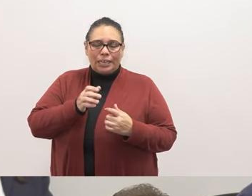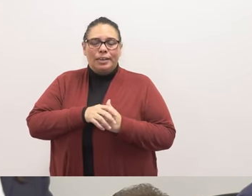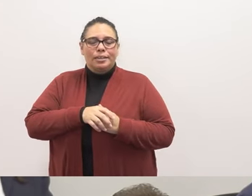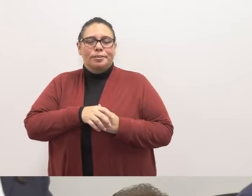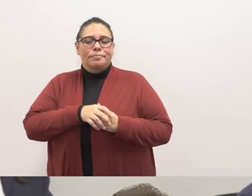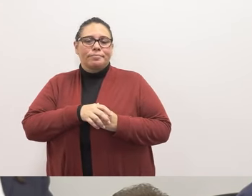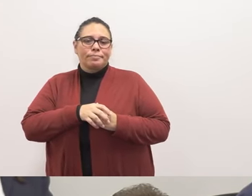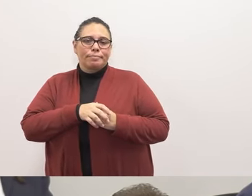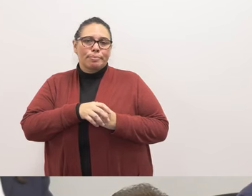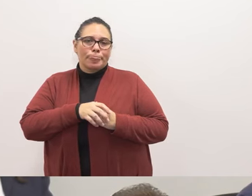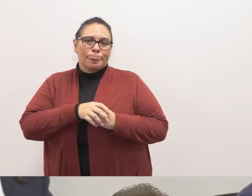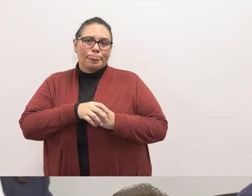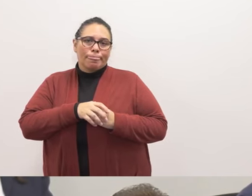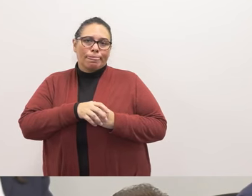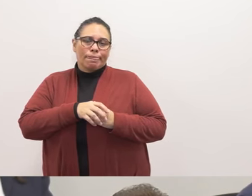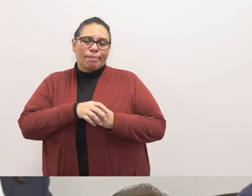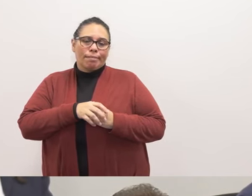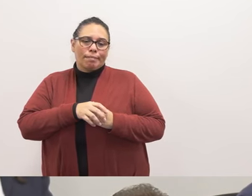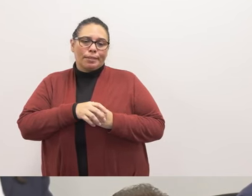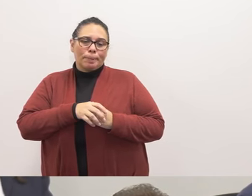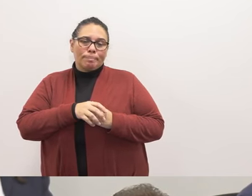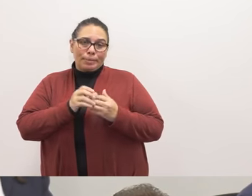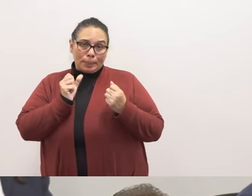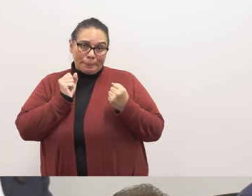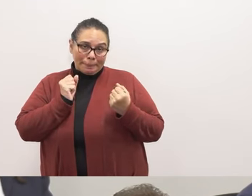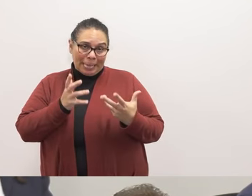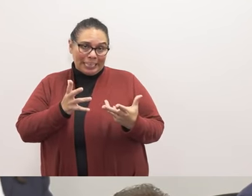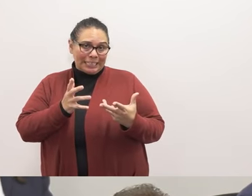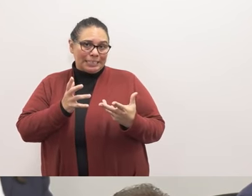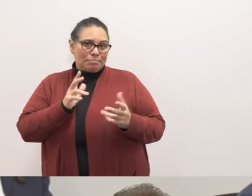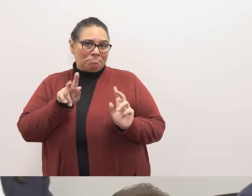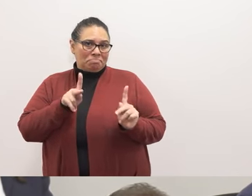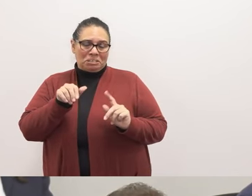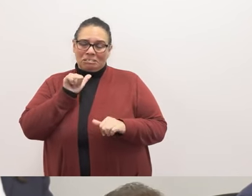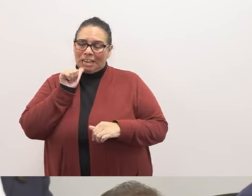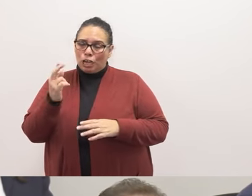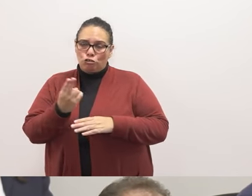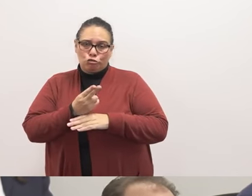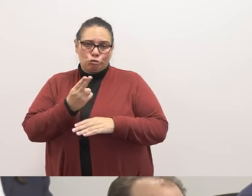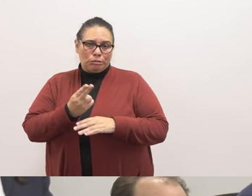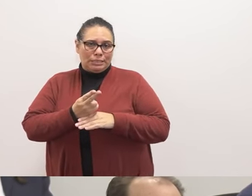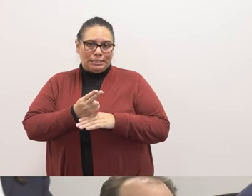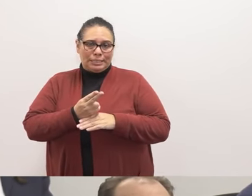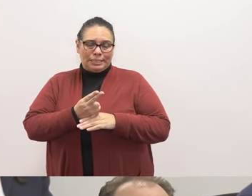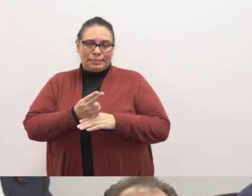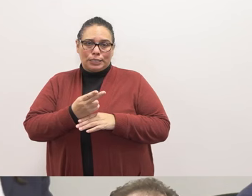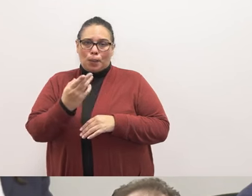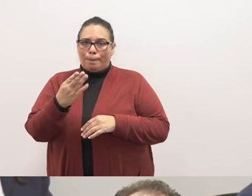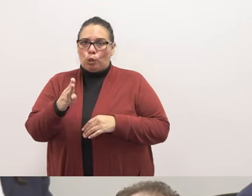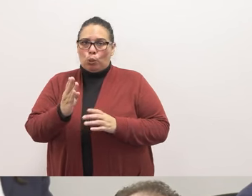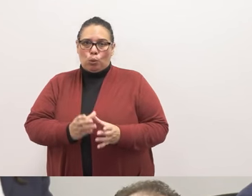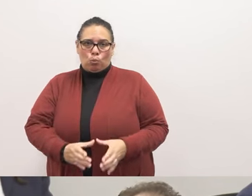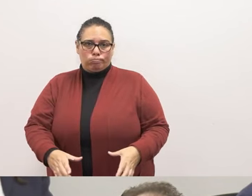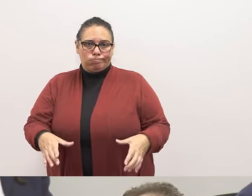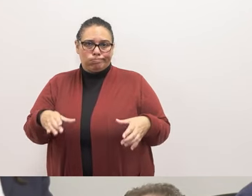have been not using them due to students not